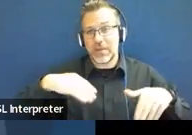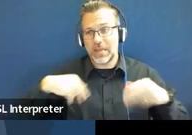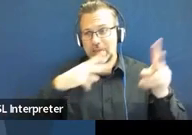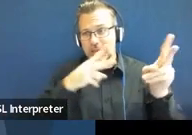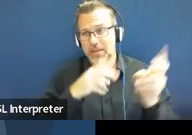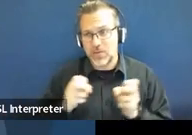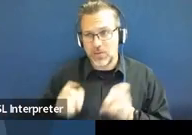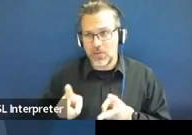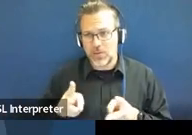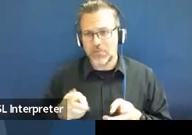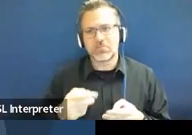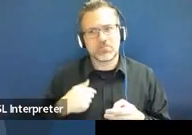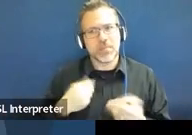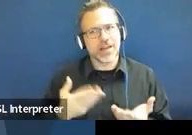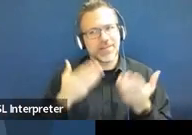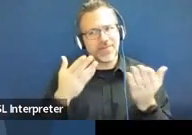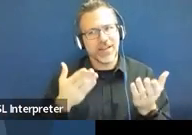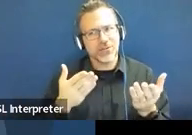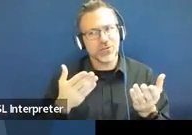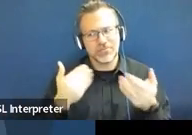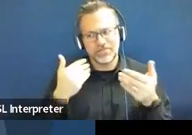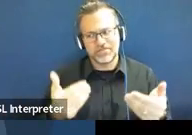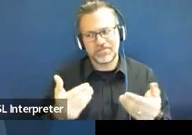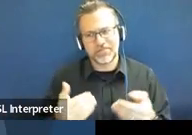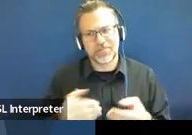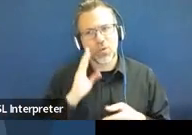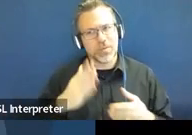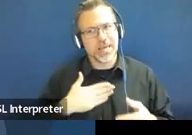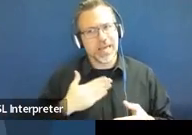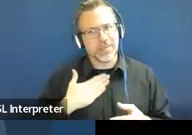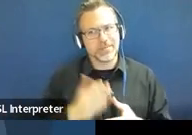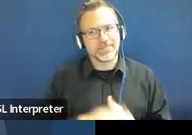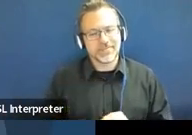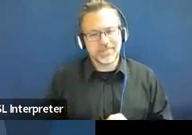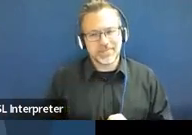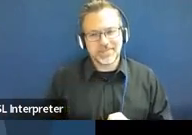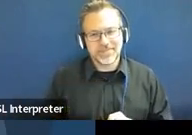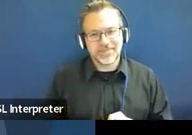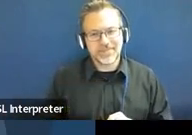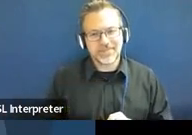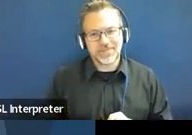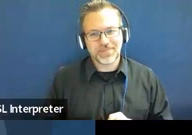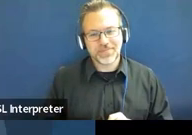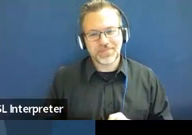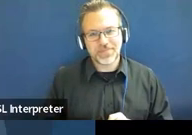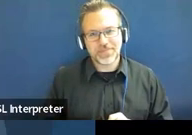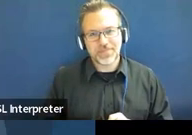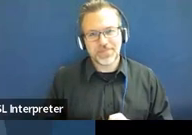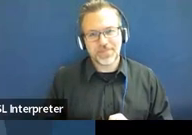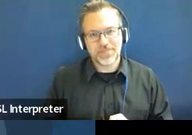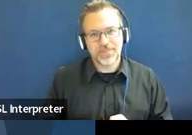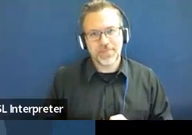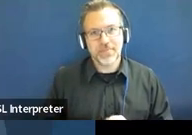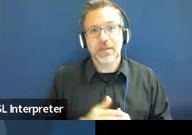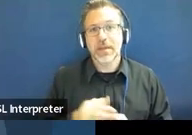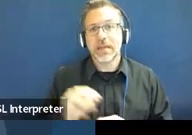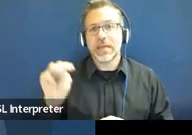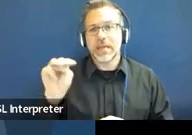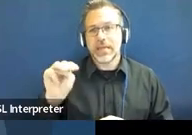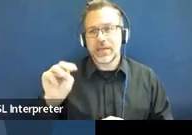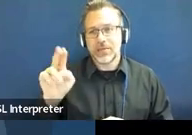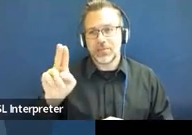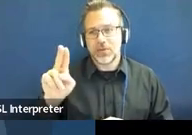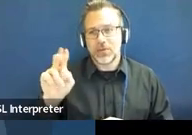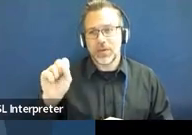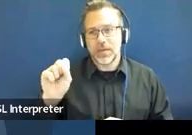suggest that you do. I think you'll be happy to do that. And then this is a link to the main Unified Special